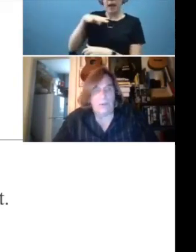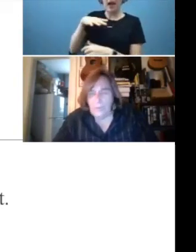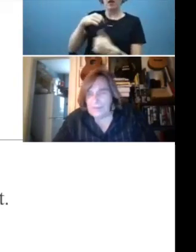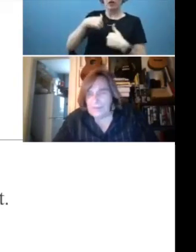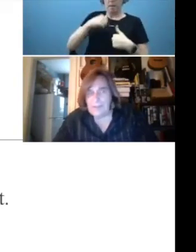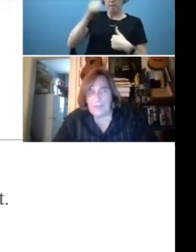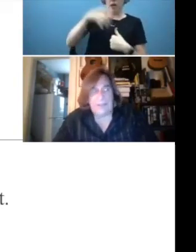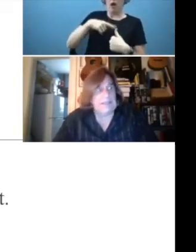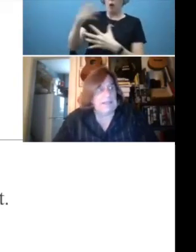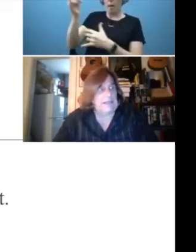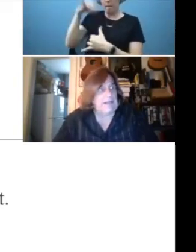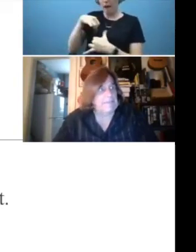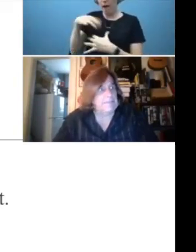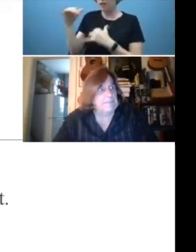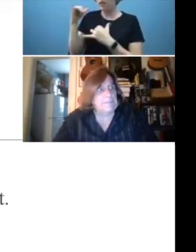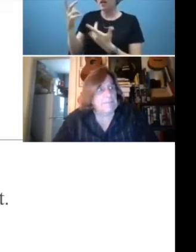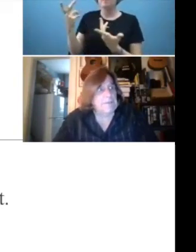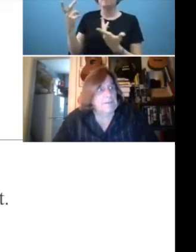or dressing.